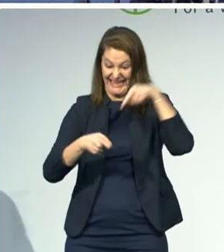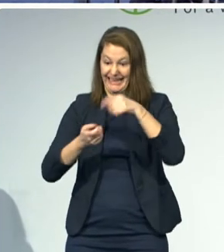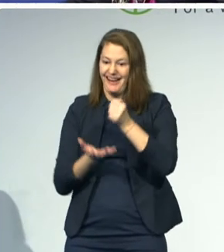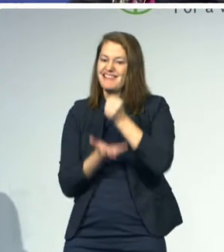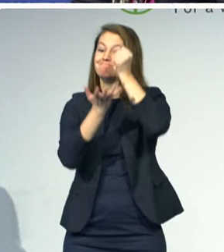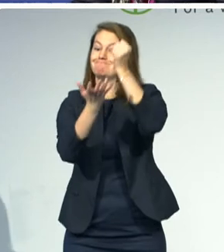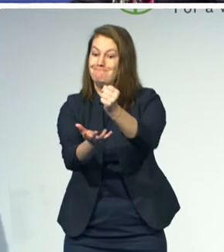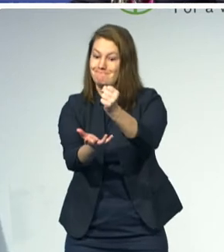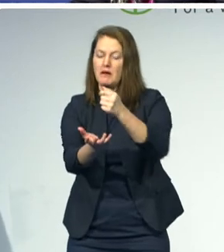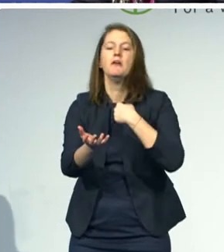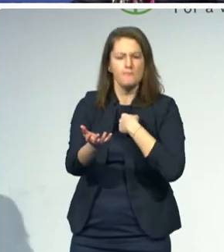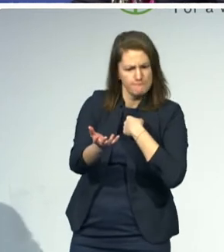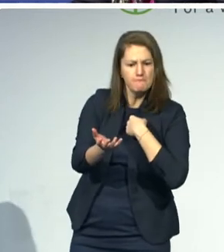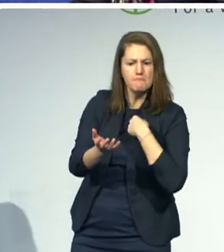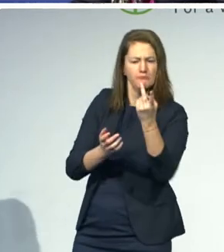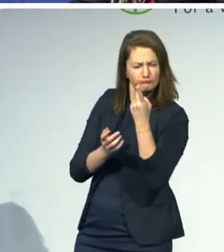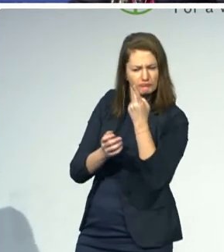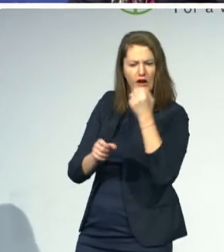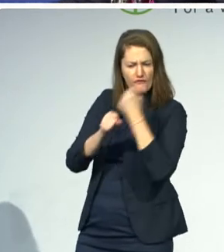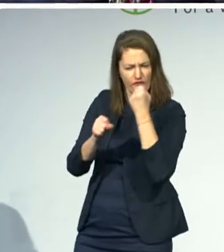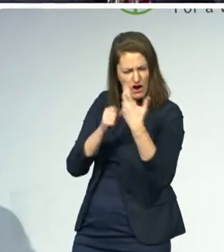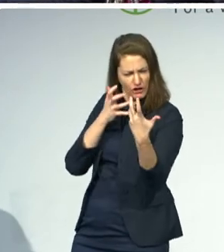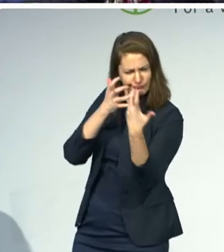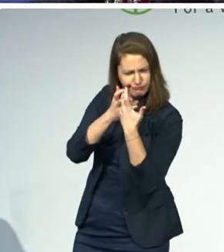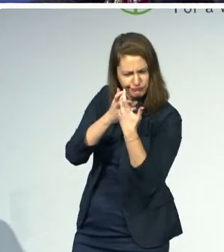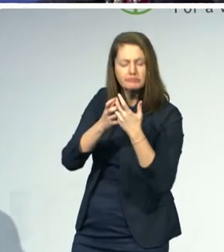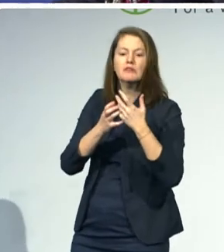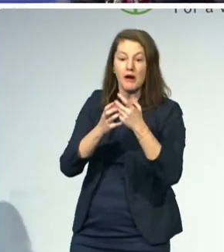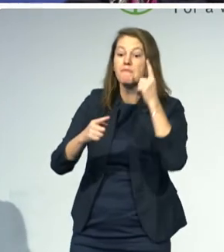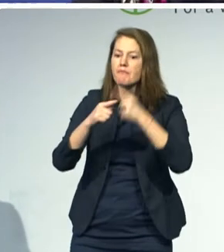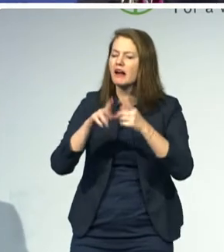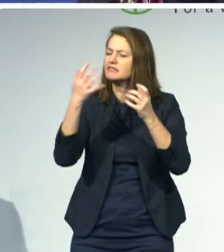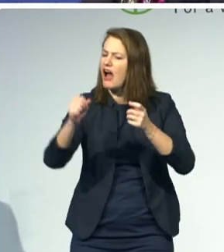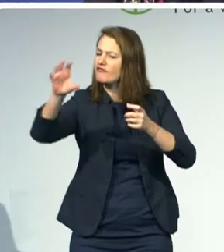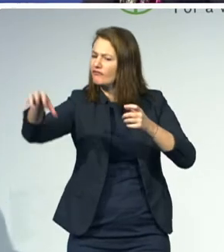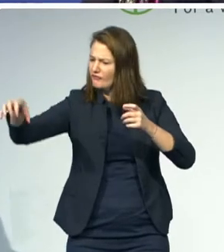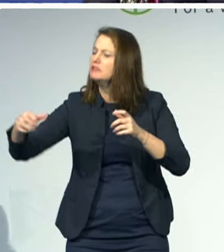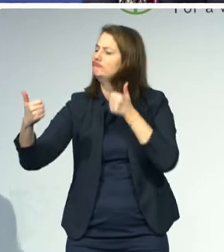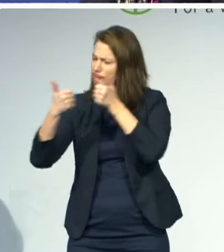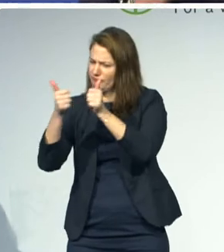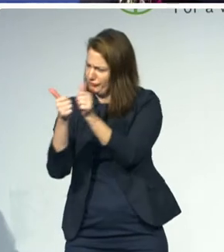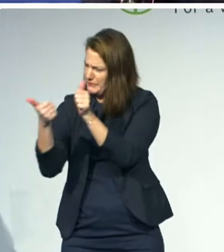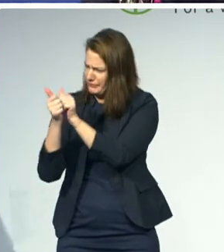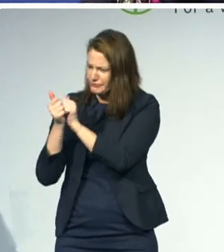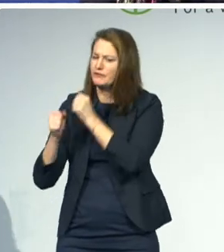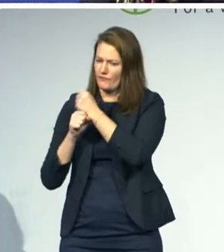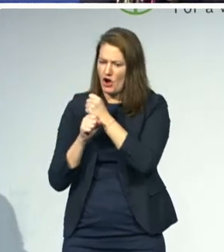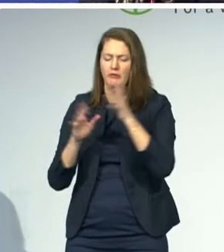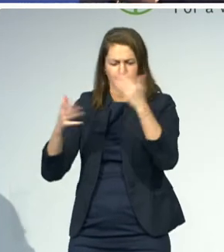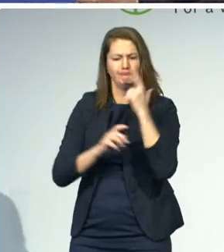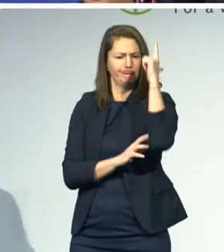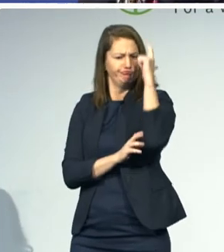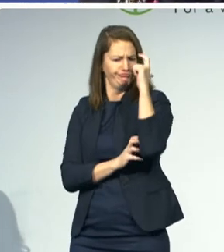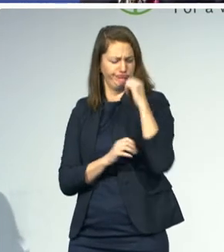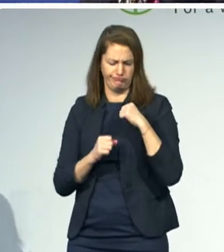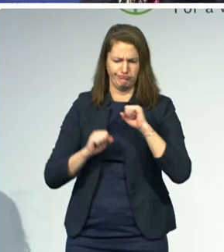of partners signaling a move to action. And so, in an effort to move beyond the rhetoric